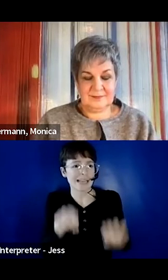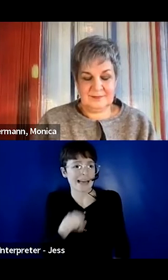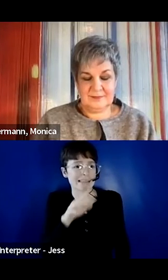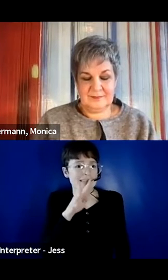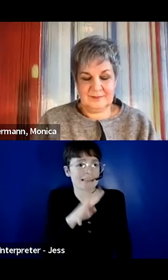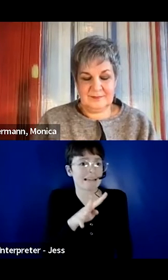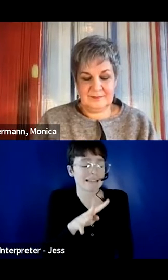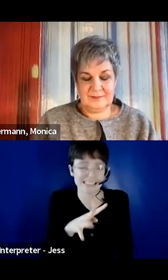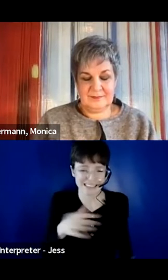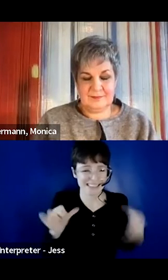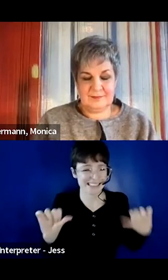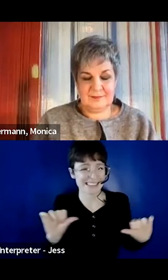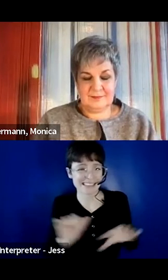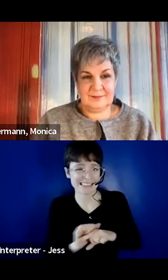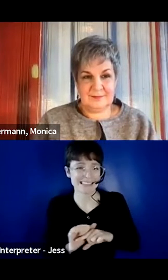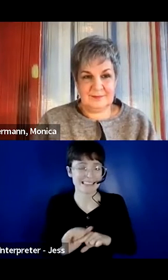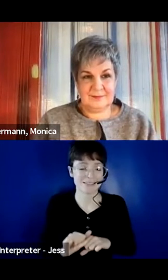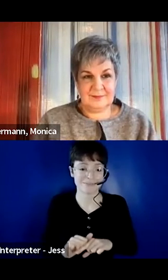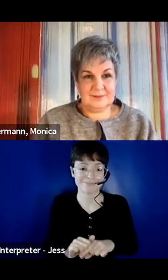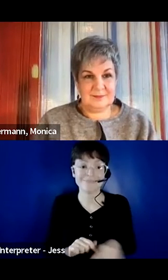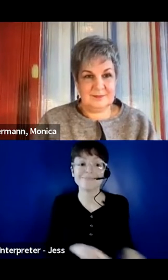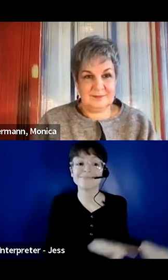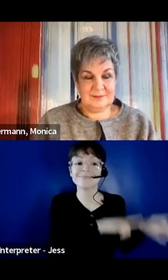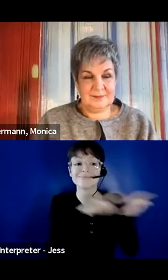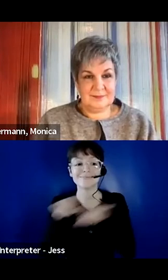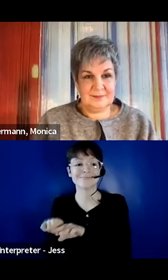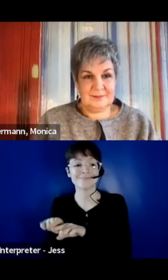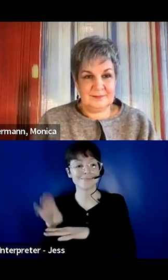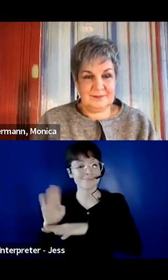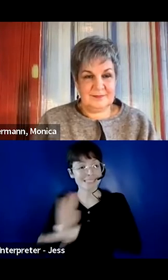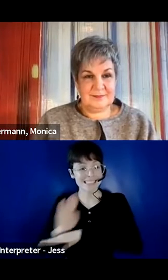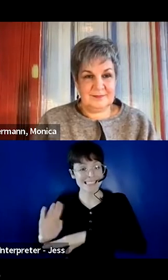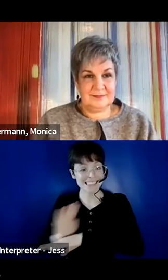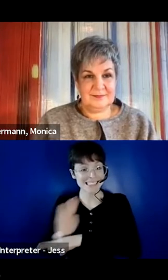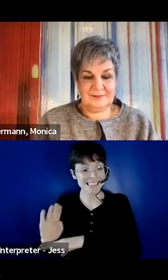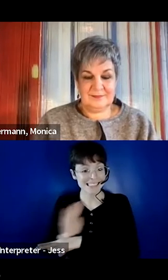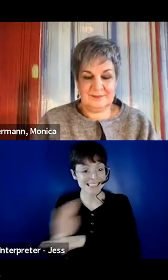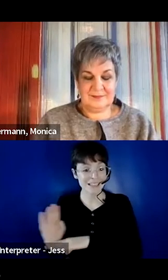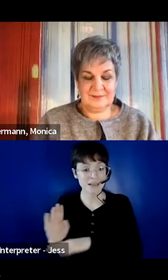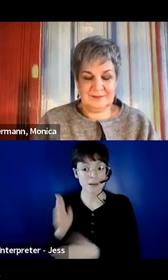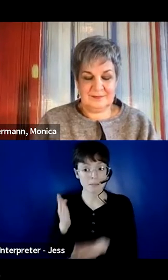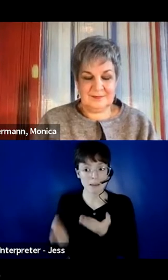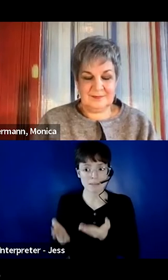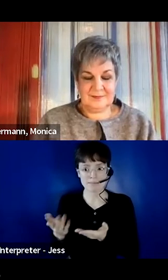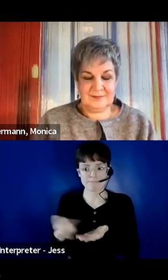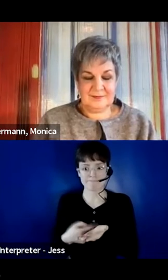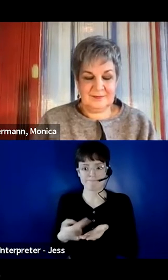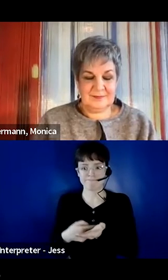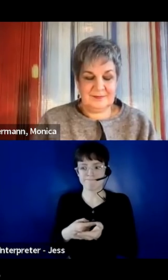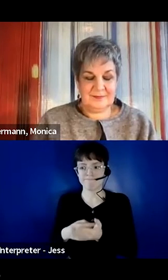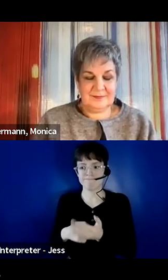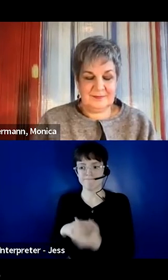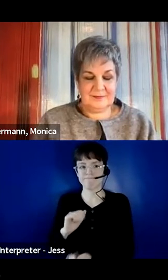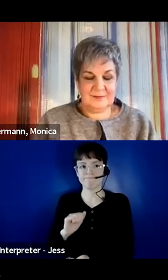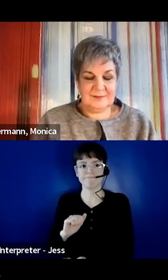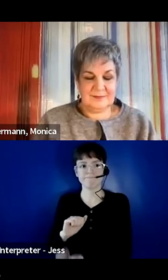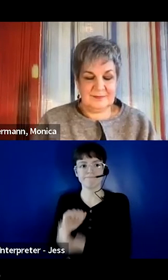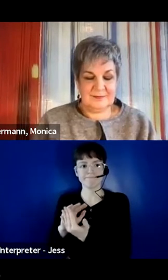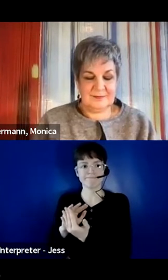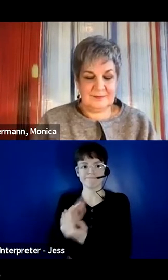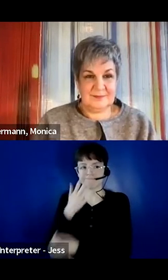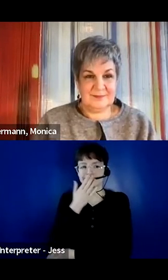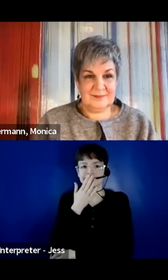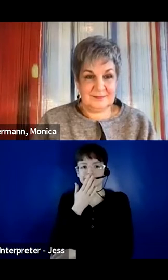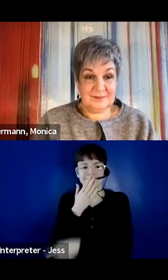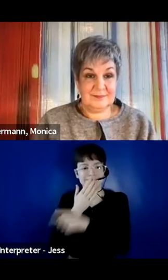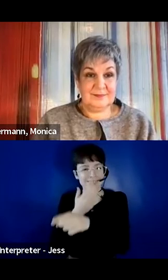having conversations with business, it might there might be an uncomfortable place that they come to where they don't know what they